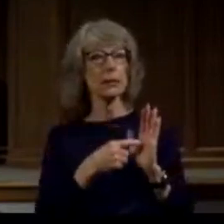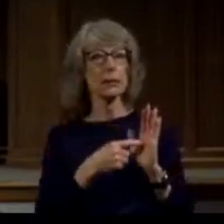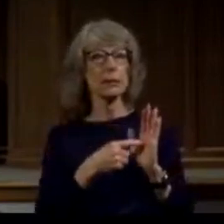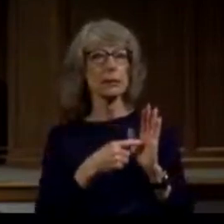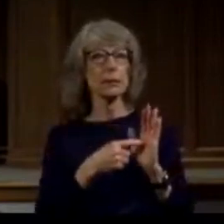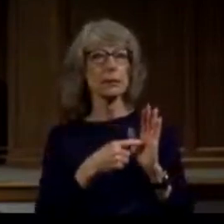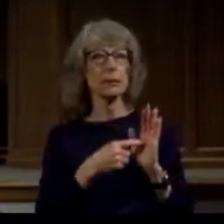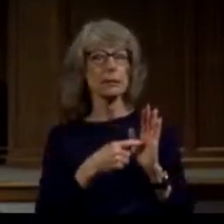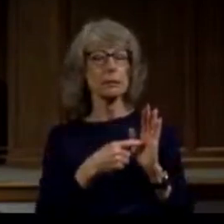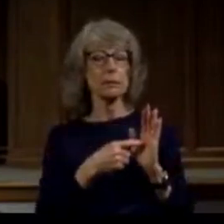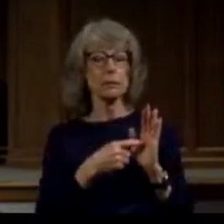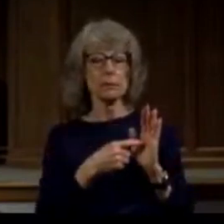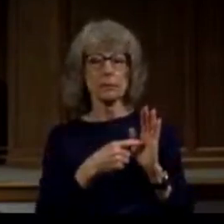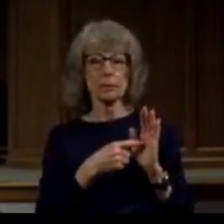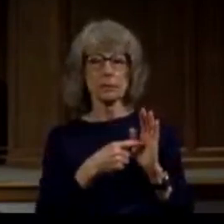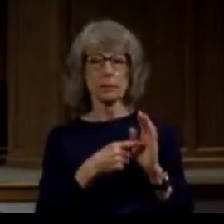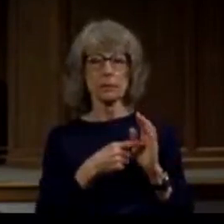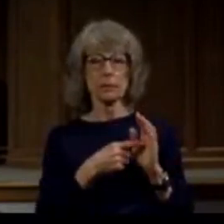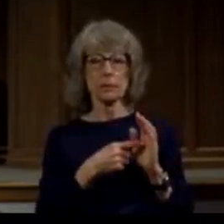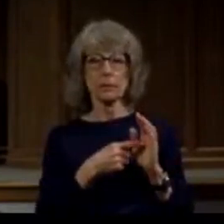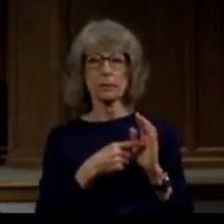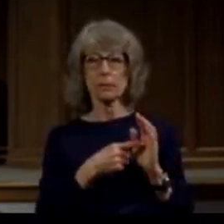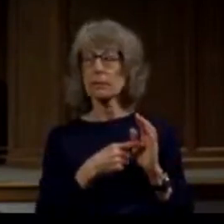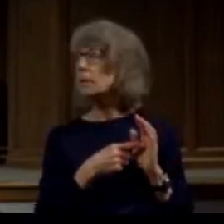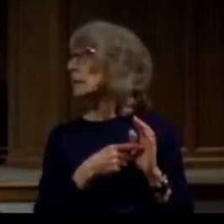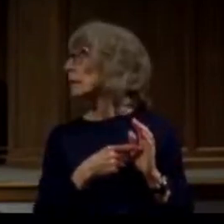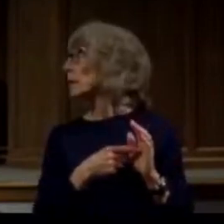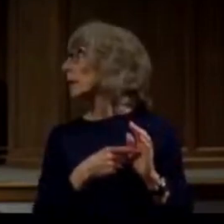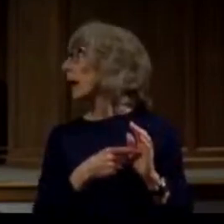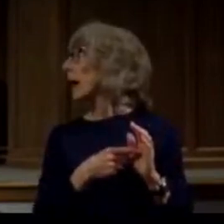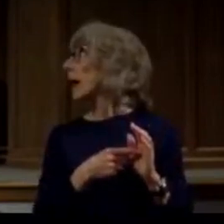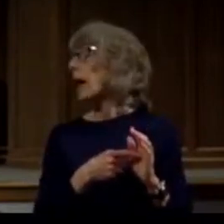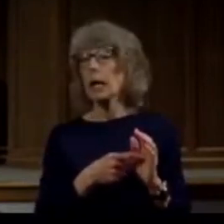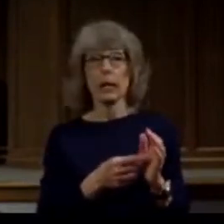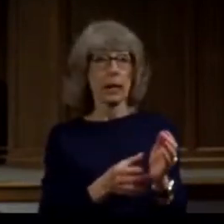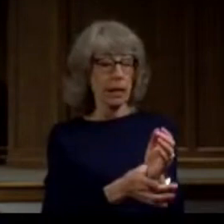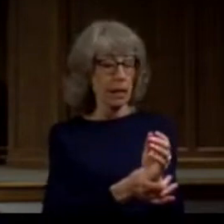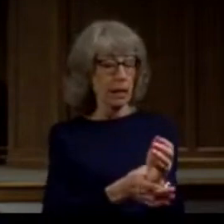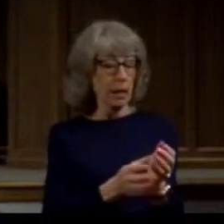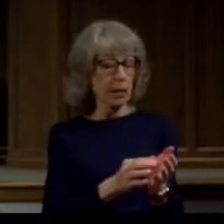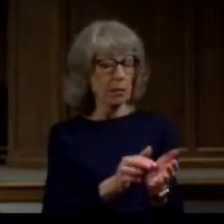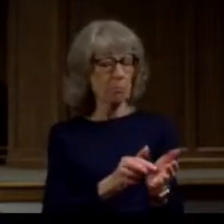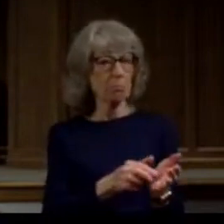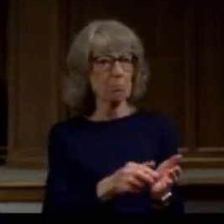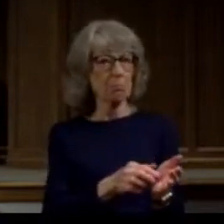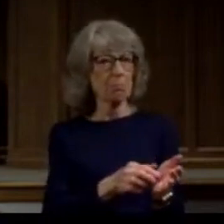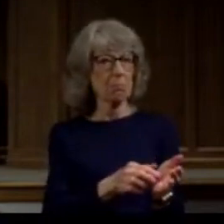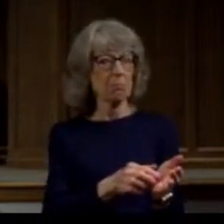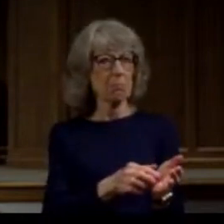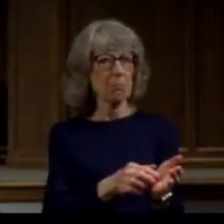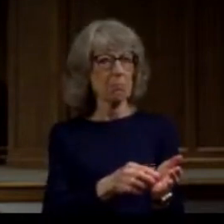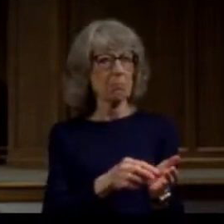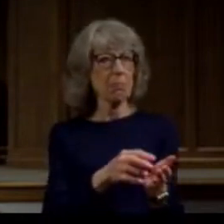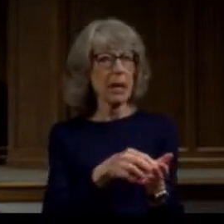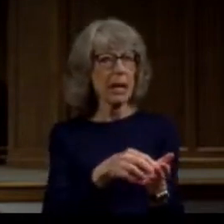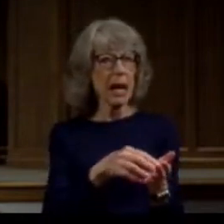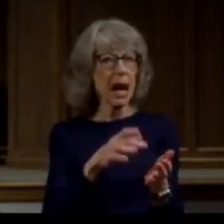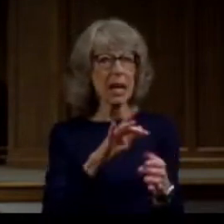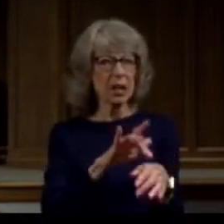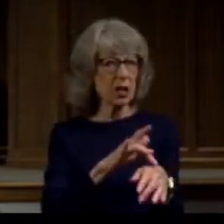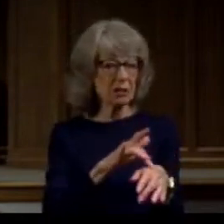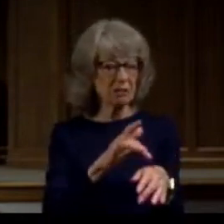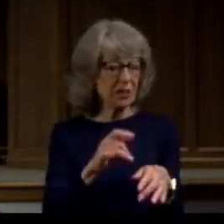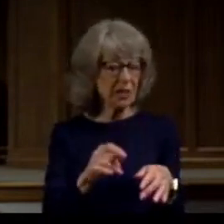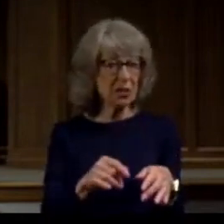first thing I noticed when I put it on is that I began to lose feeling in my hands because the elastic was so tight